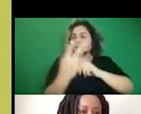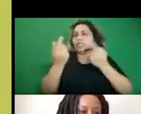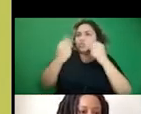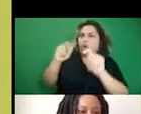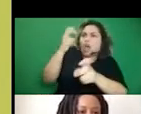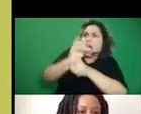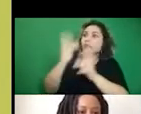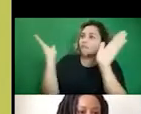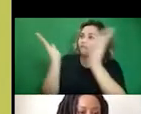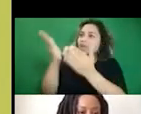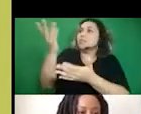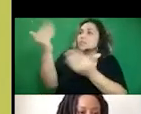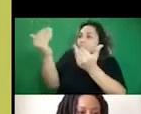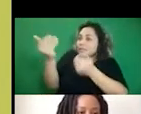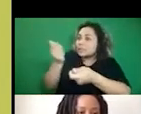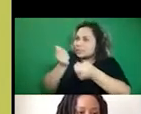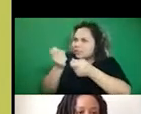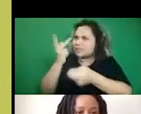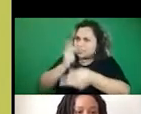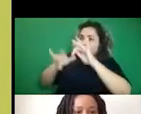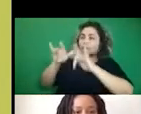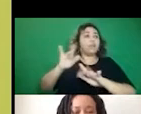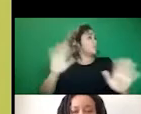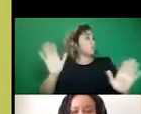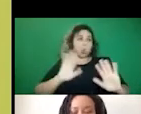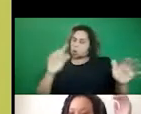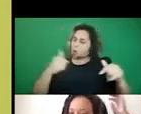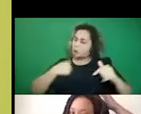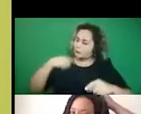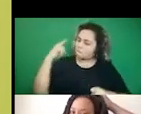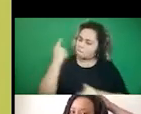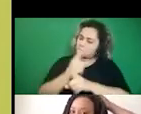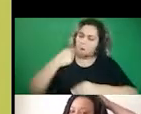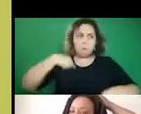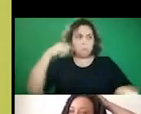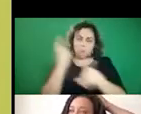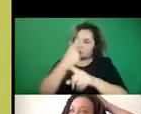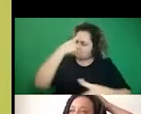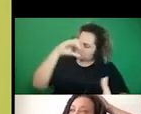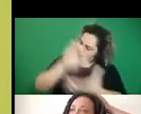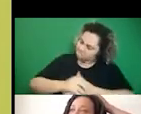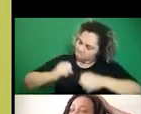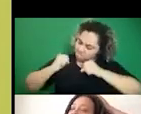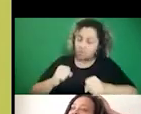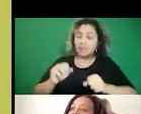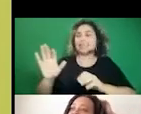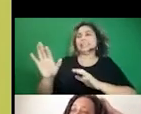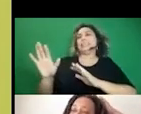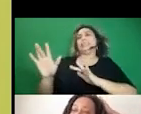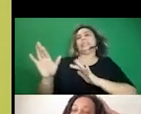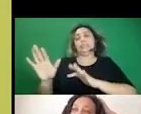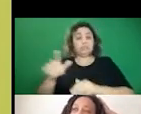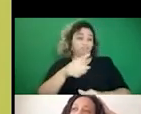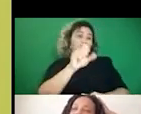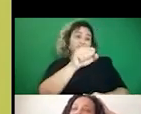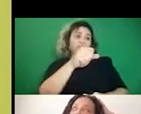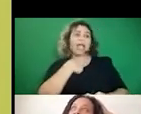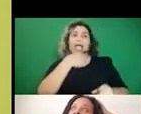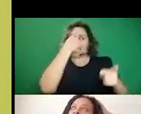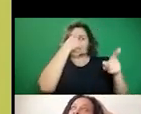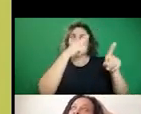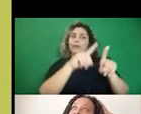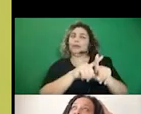them when they don't even want to step out of their own beliefs. Yeah, I, I agree. I feel like